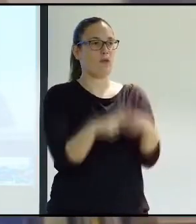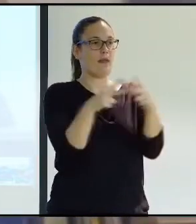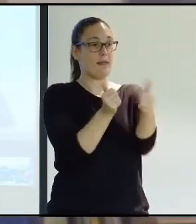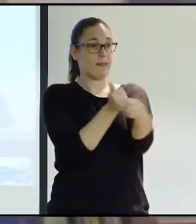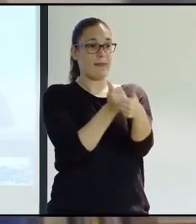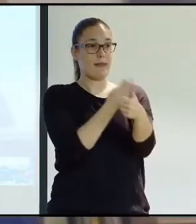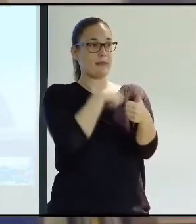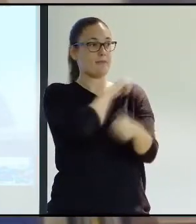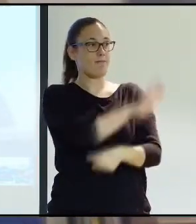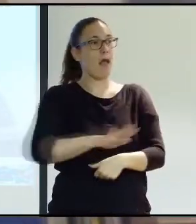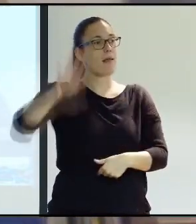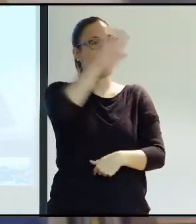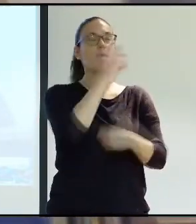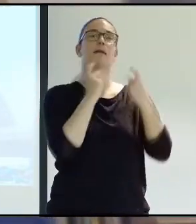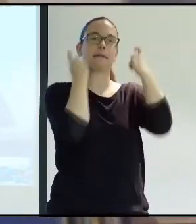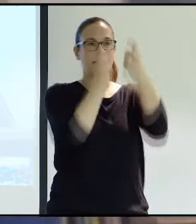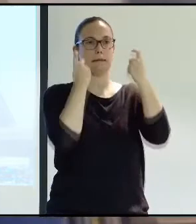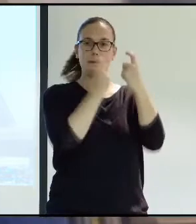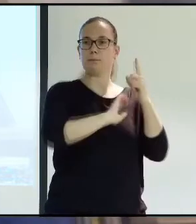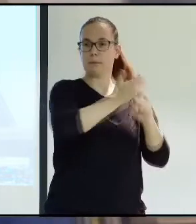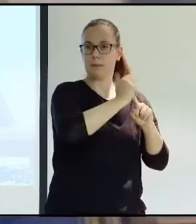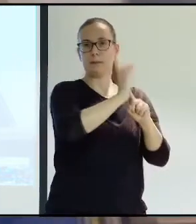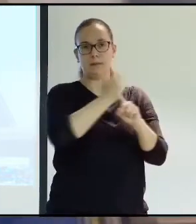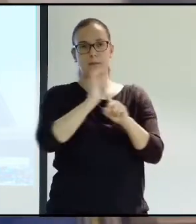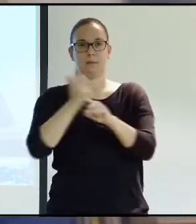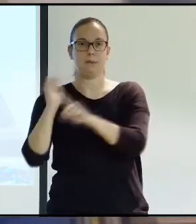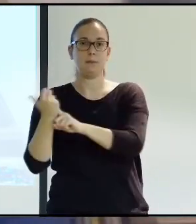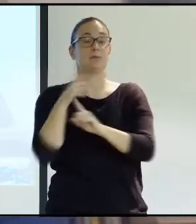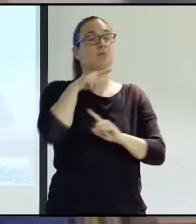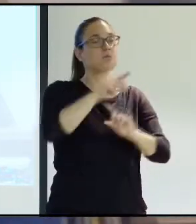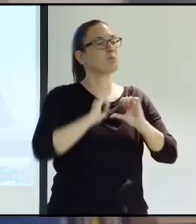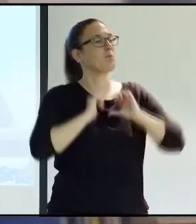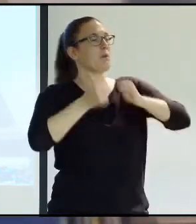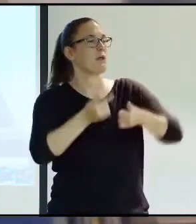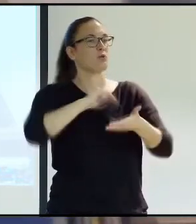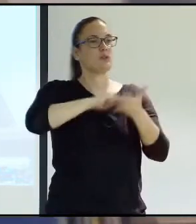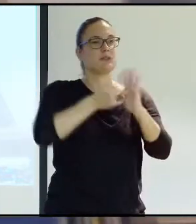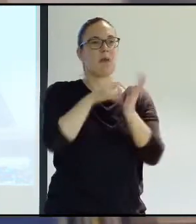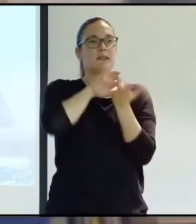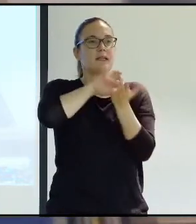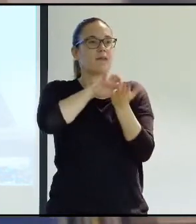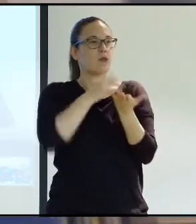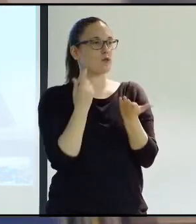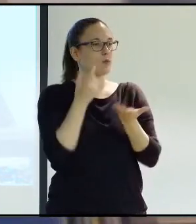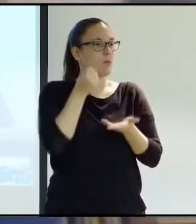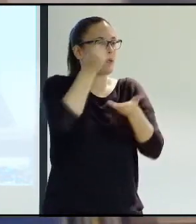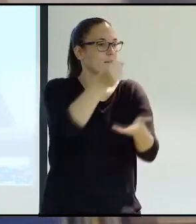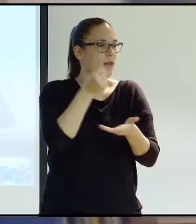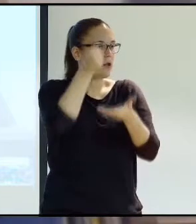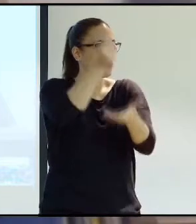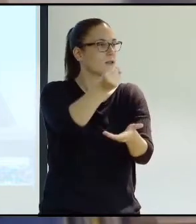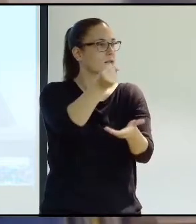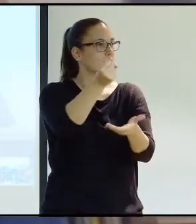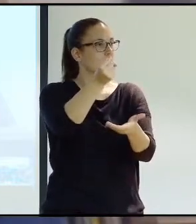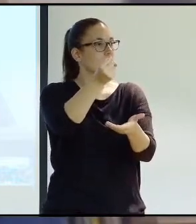So, once again, it addressed the whole issue of dependence in Spain to be able to launch a whole series of